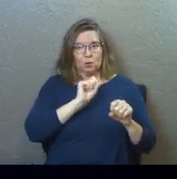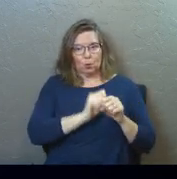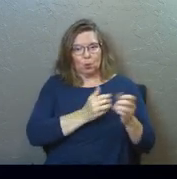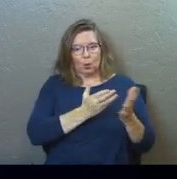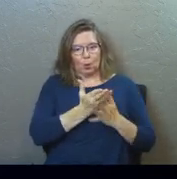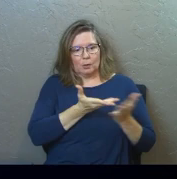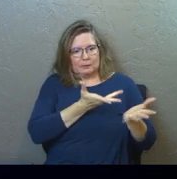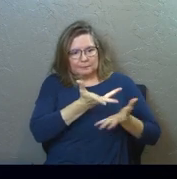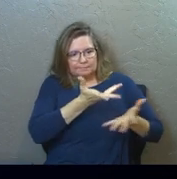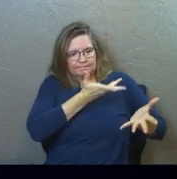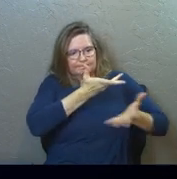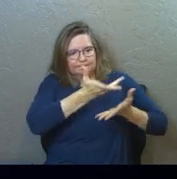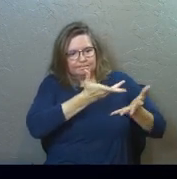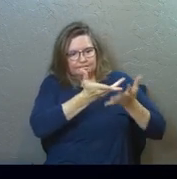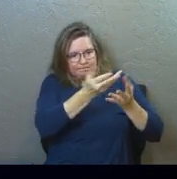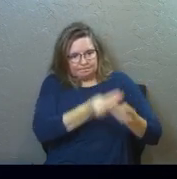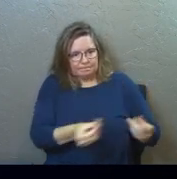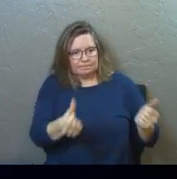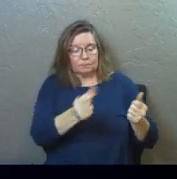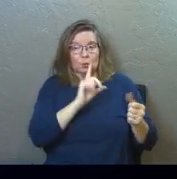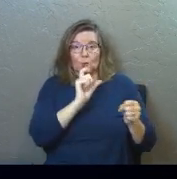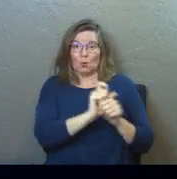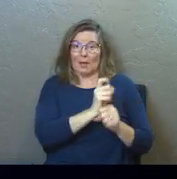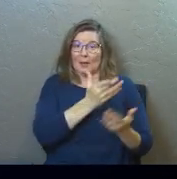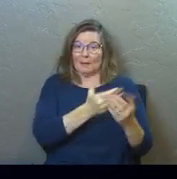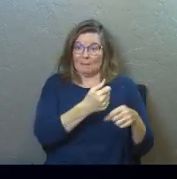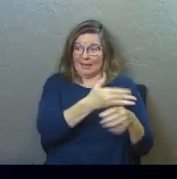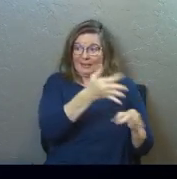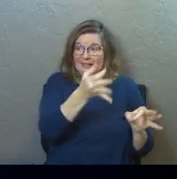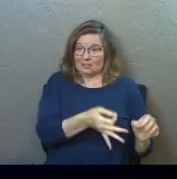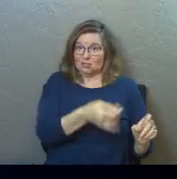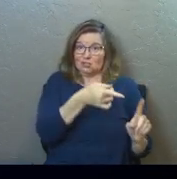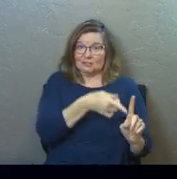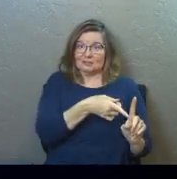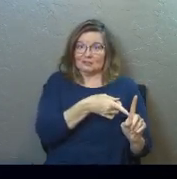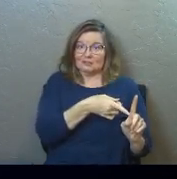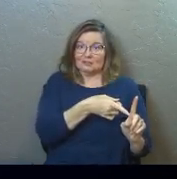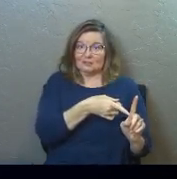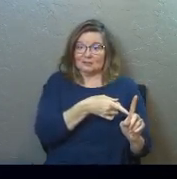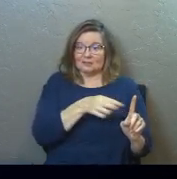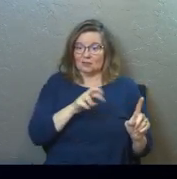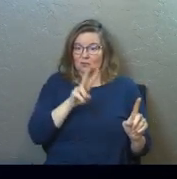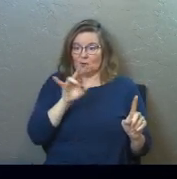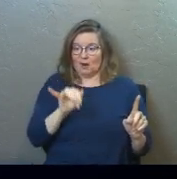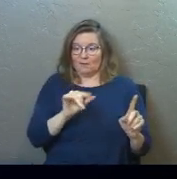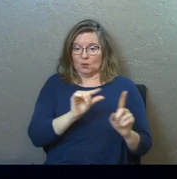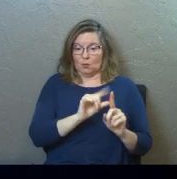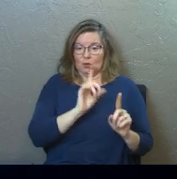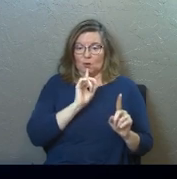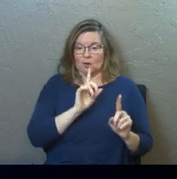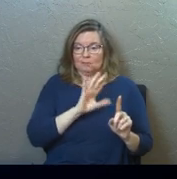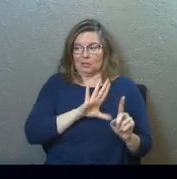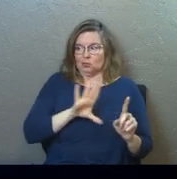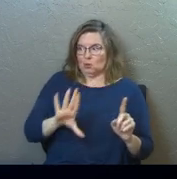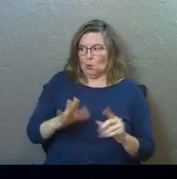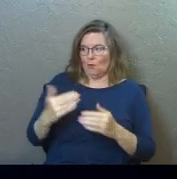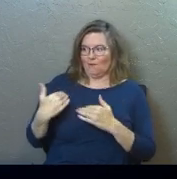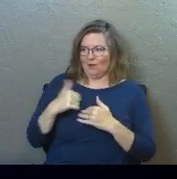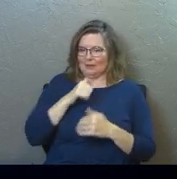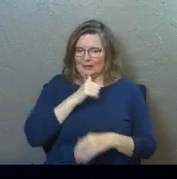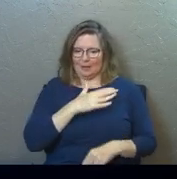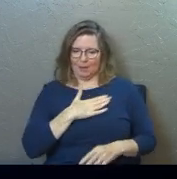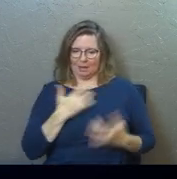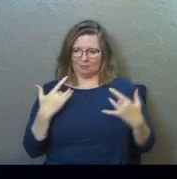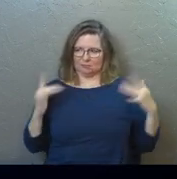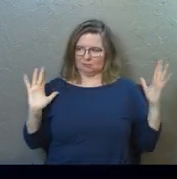work through your issue with Ravi, who actually made the decision, and Ravi's words are, it's all your fault, it's